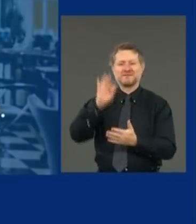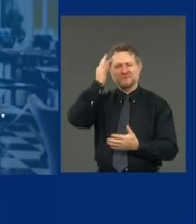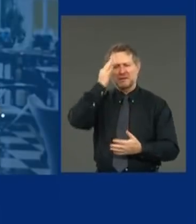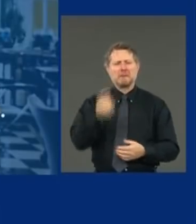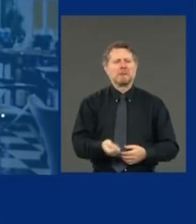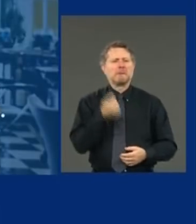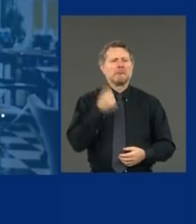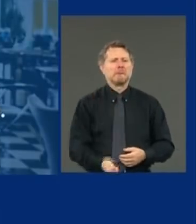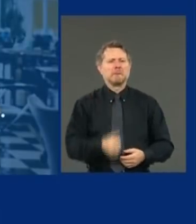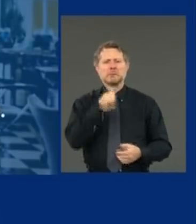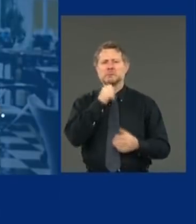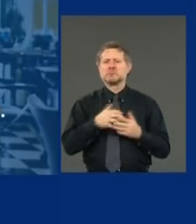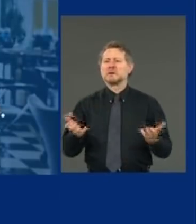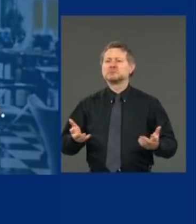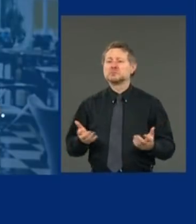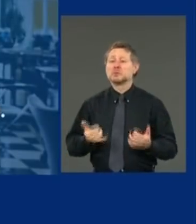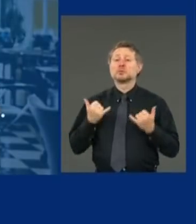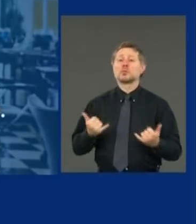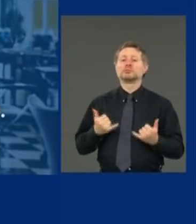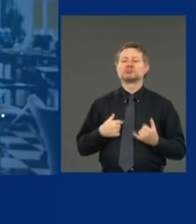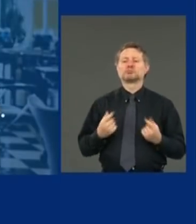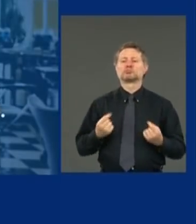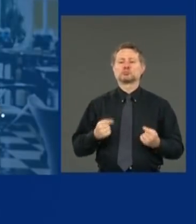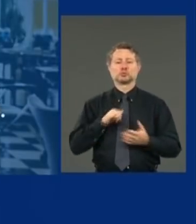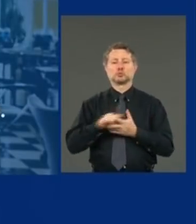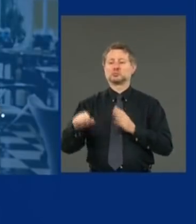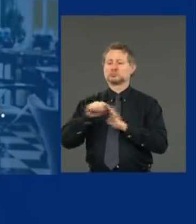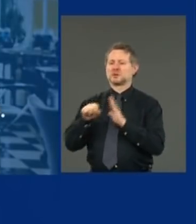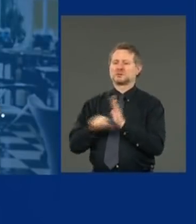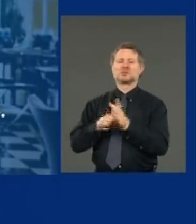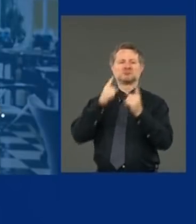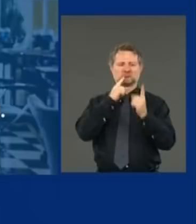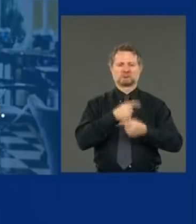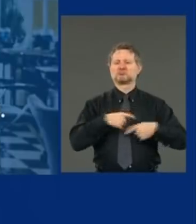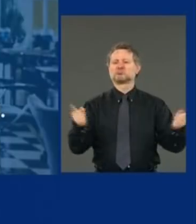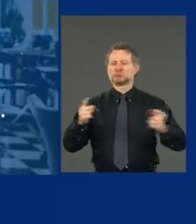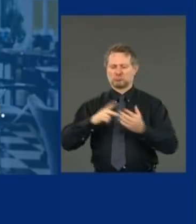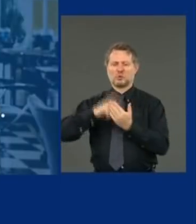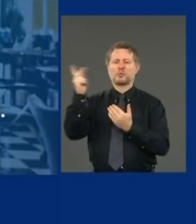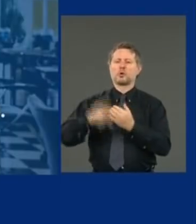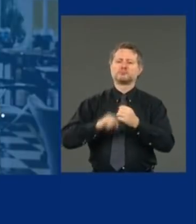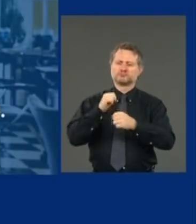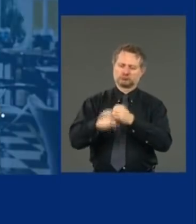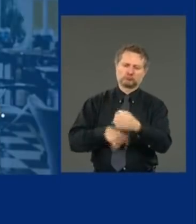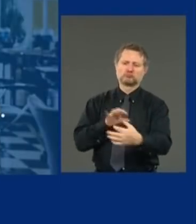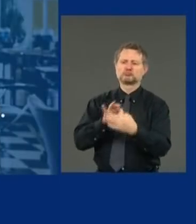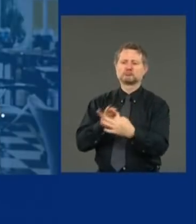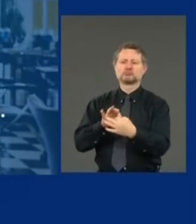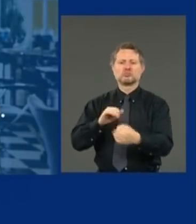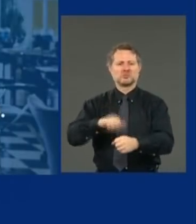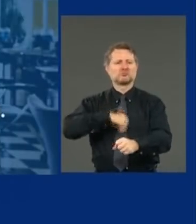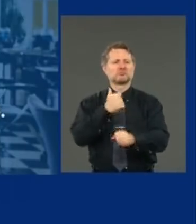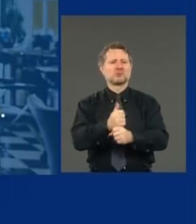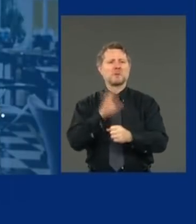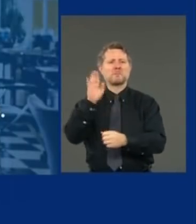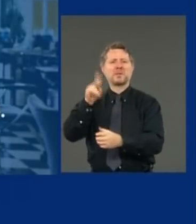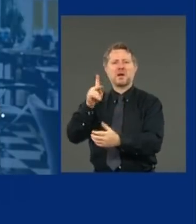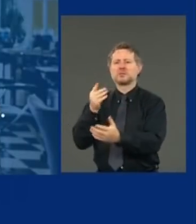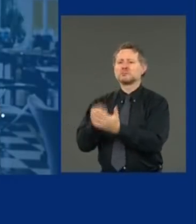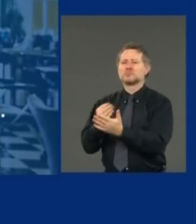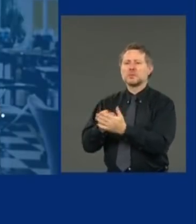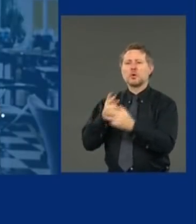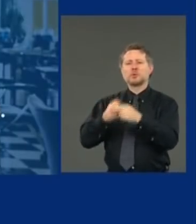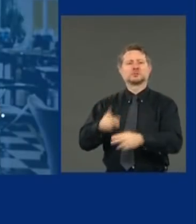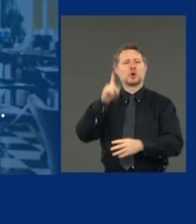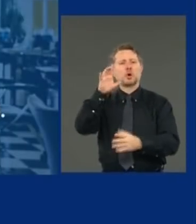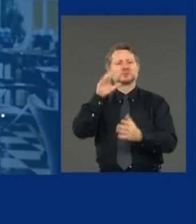New York State is starting its own small business relief program working with private banks. We have over $100 million available to